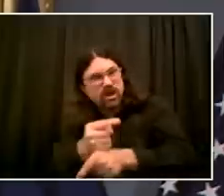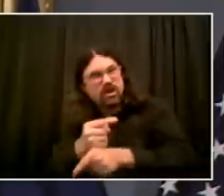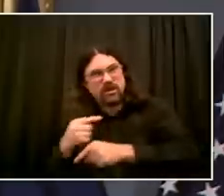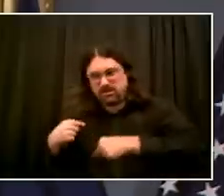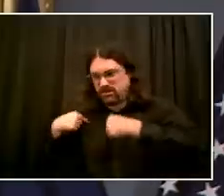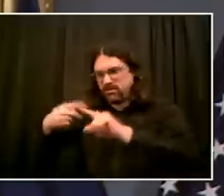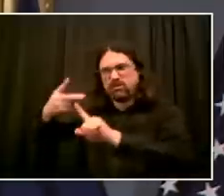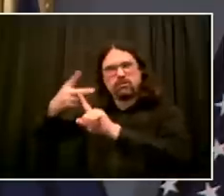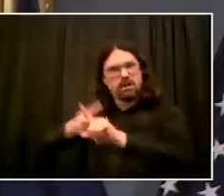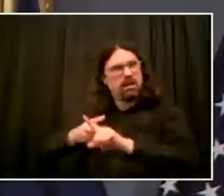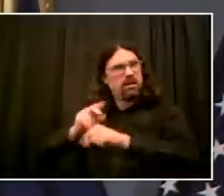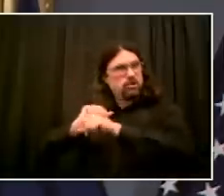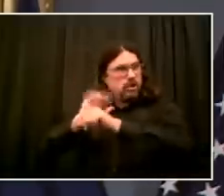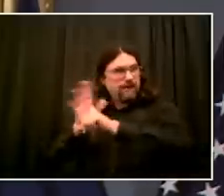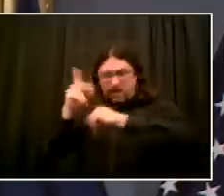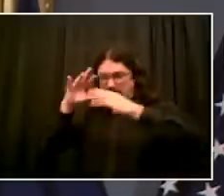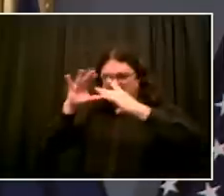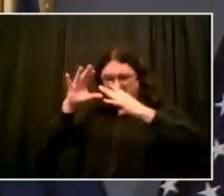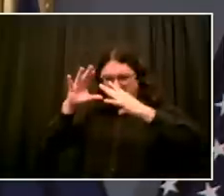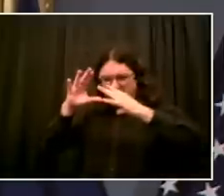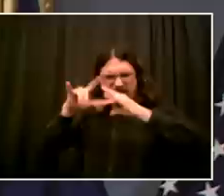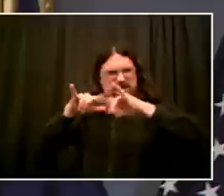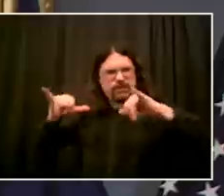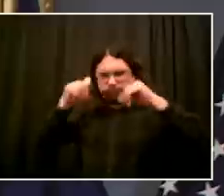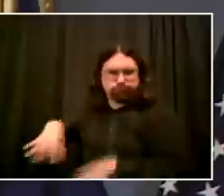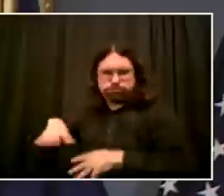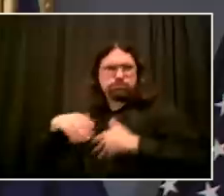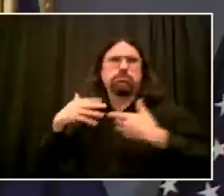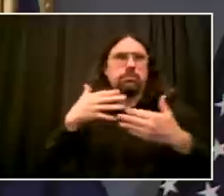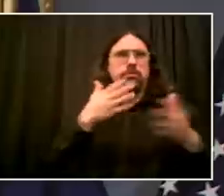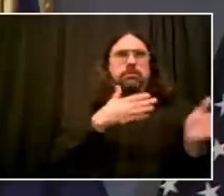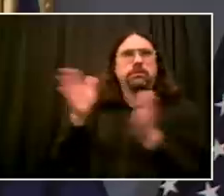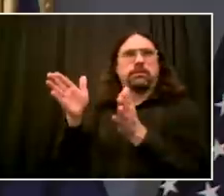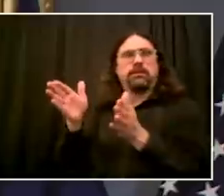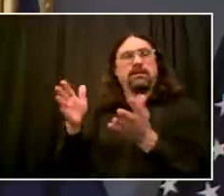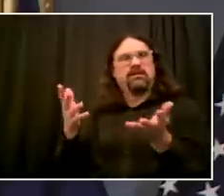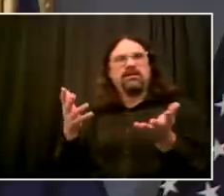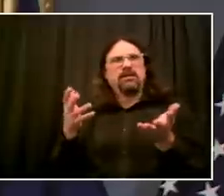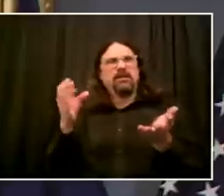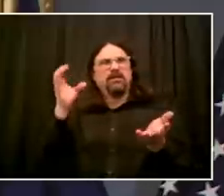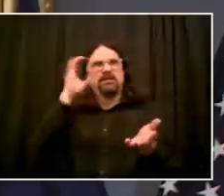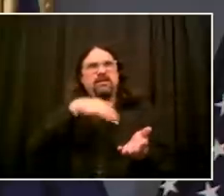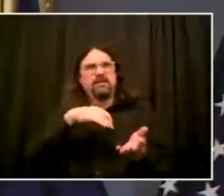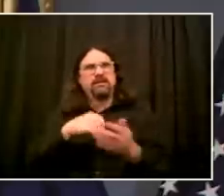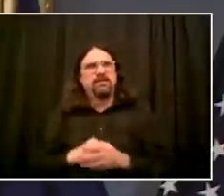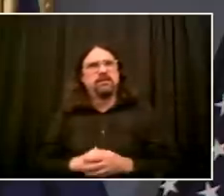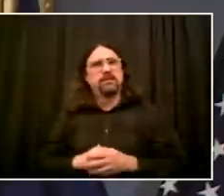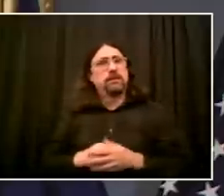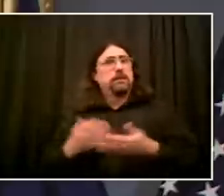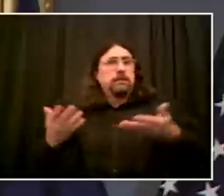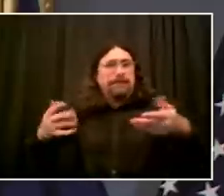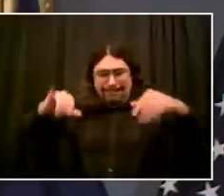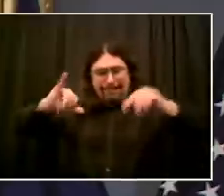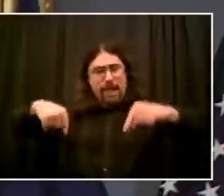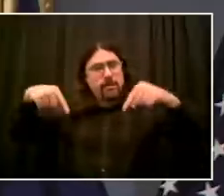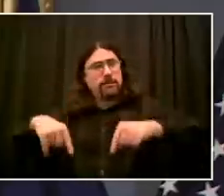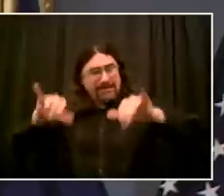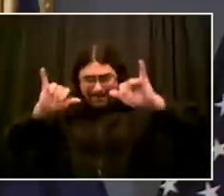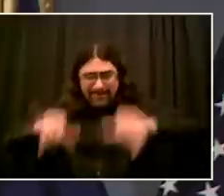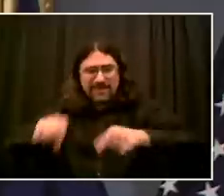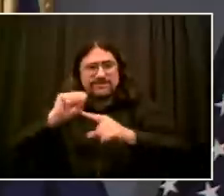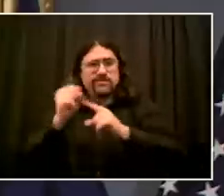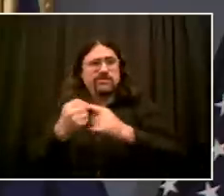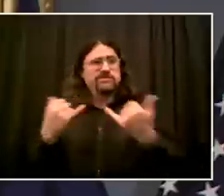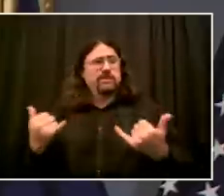hand we're dealt and we will deal with it, you know, in every way using every kind of restraint. Now, to your question about the summer and youth, I want to